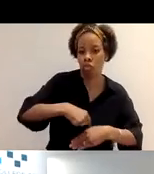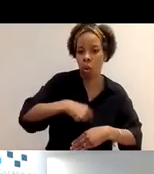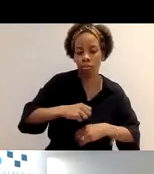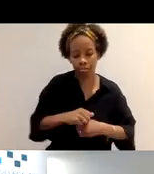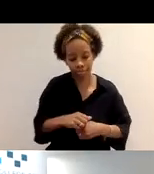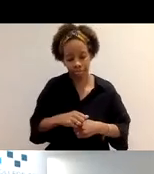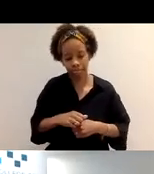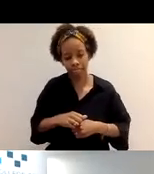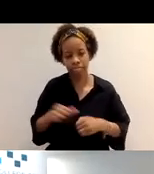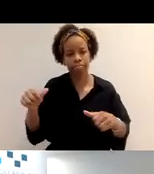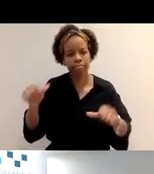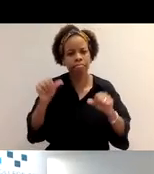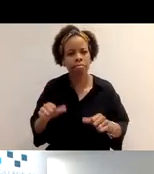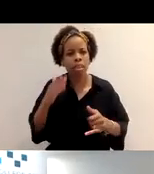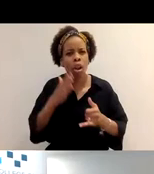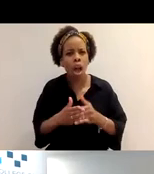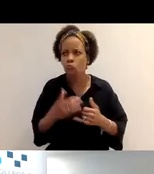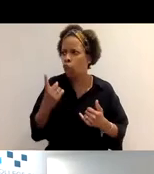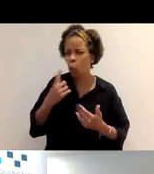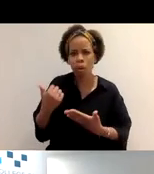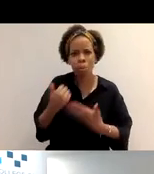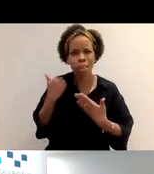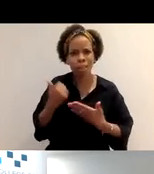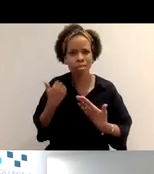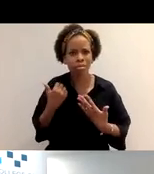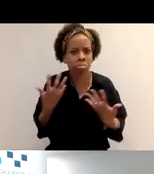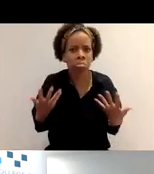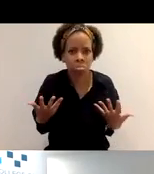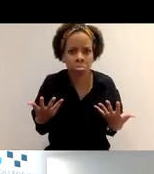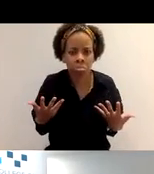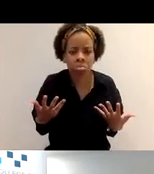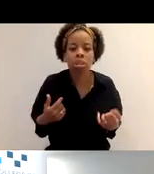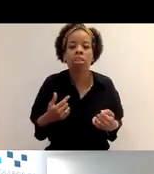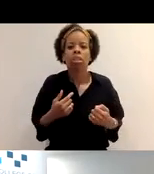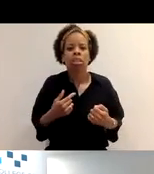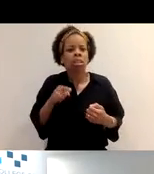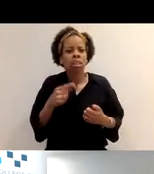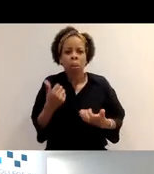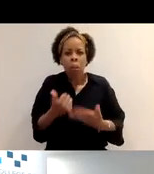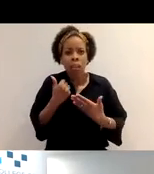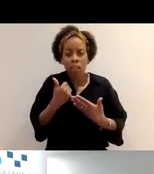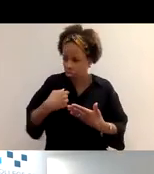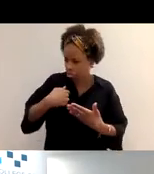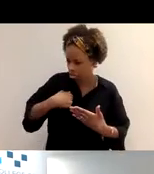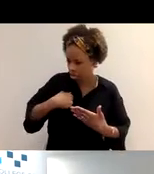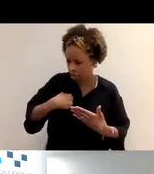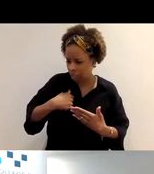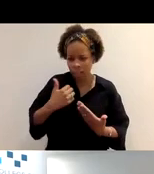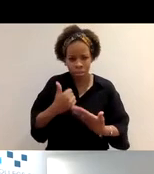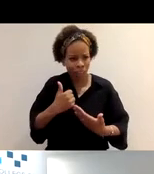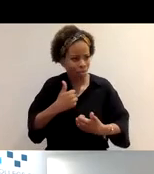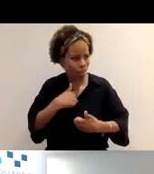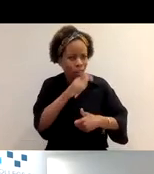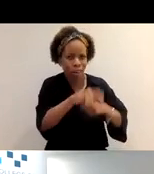you can say who's benefited. So this is where you can really look at how this was a benefit to your service users. So,